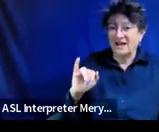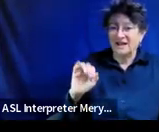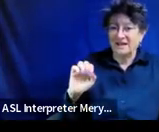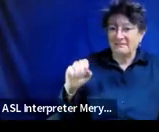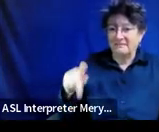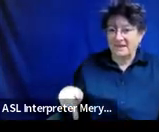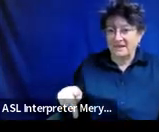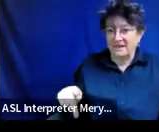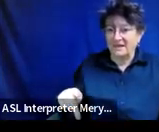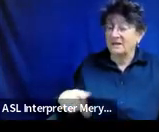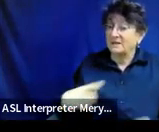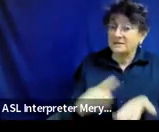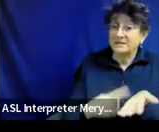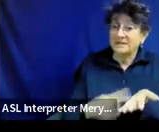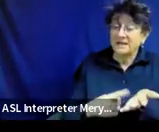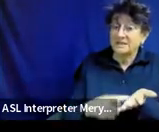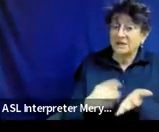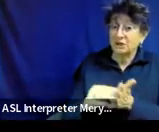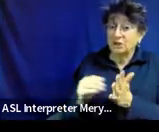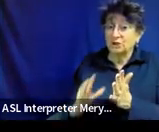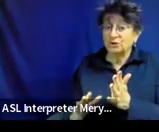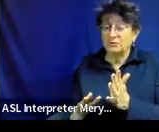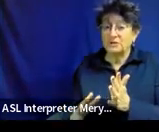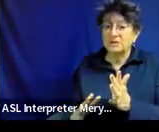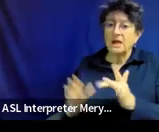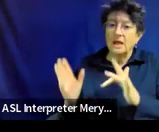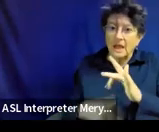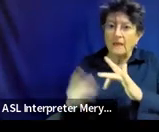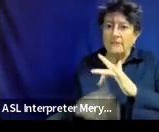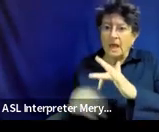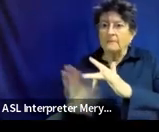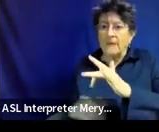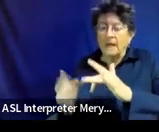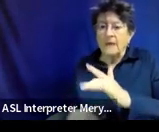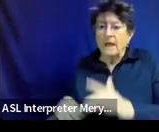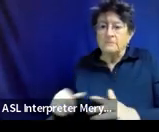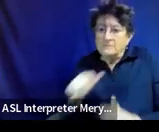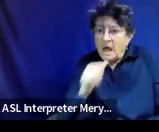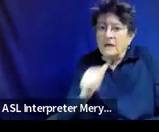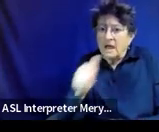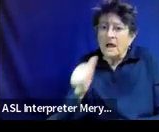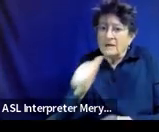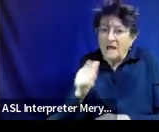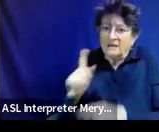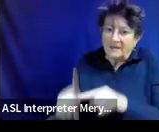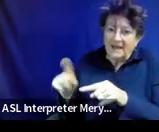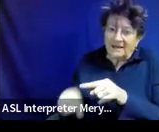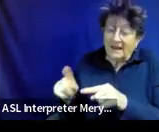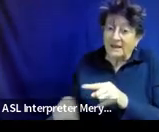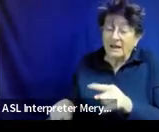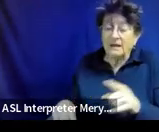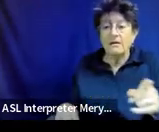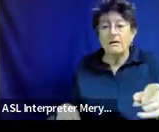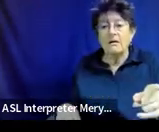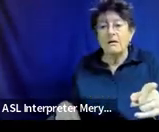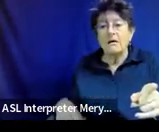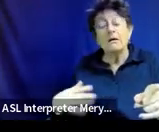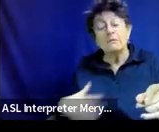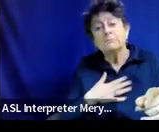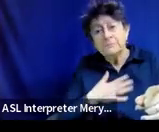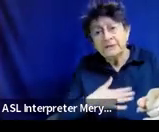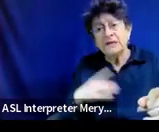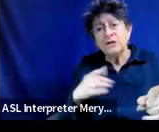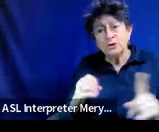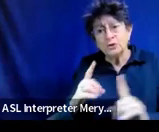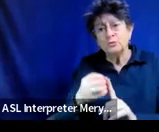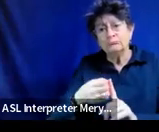talking about the student's skill gaps. And this is a great time to be robust in their strengths and just put